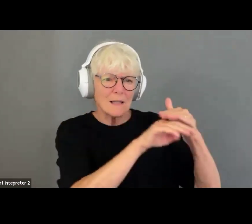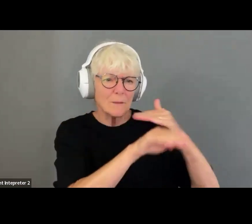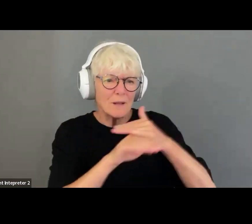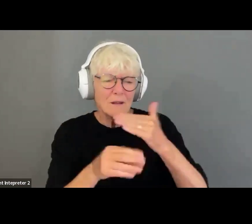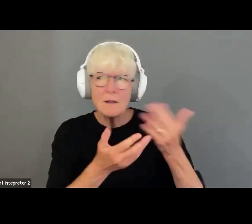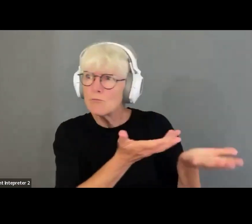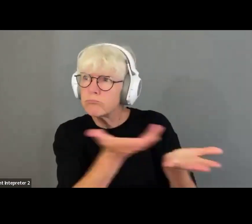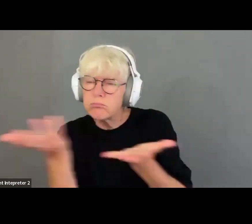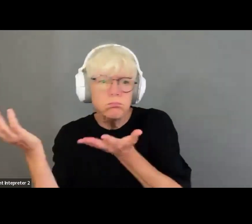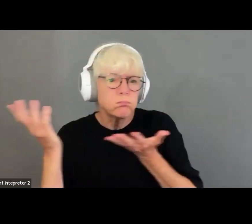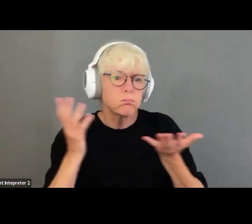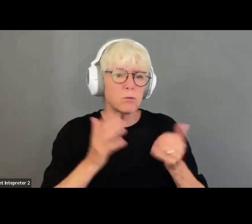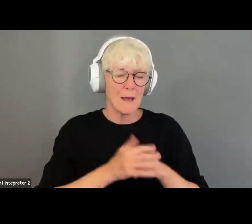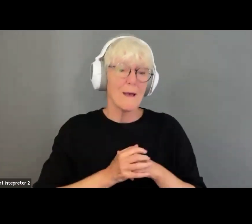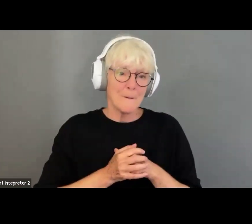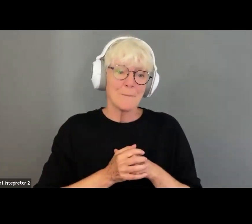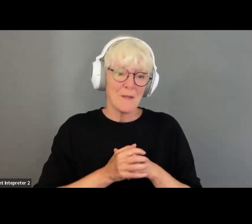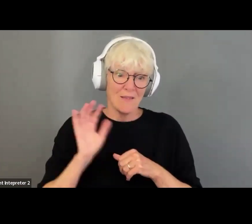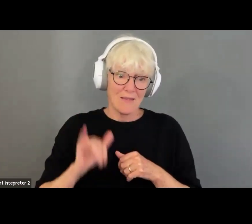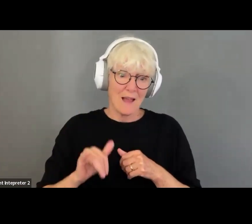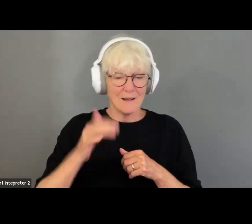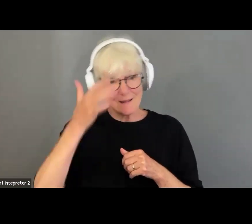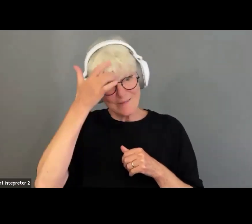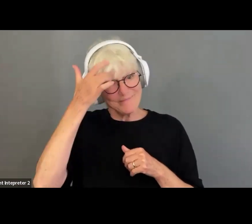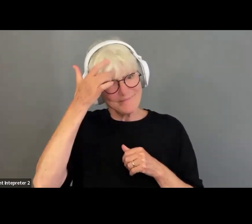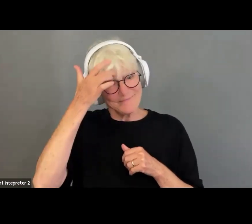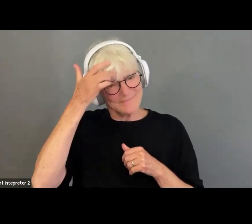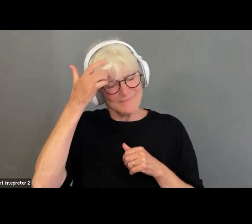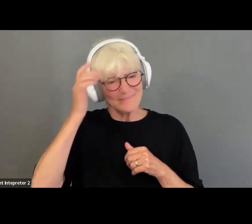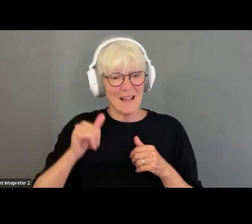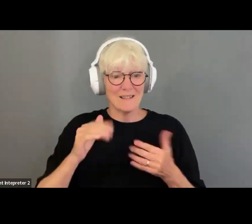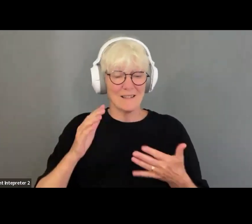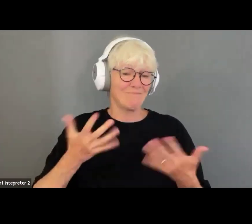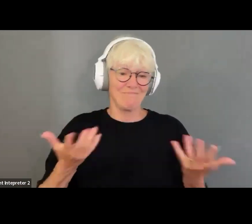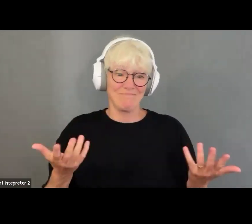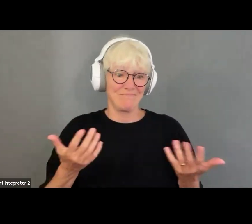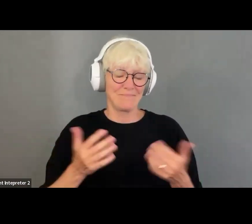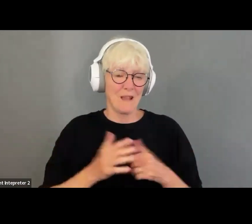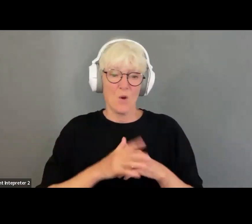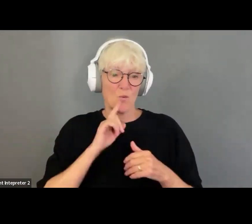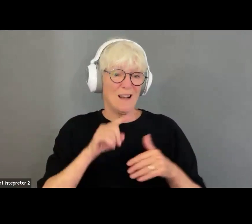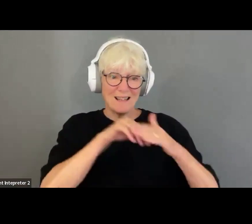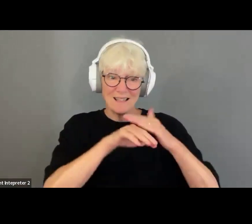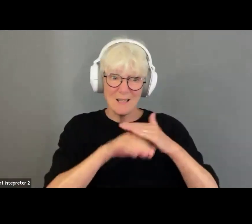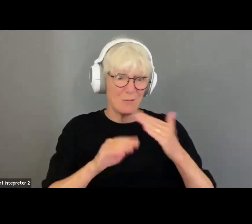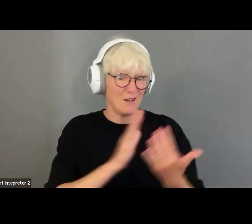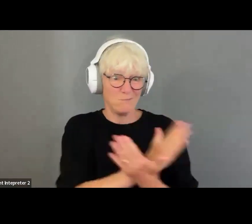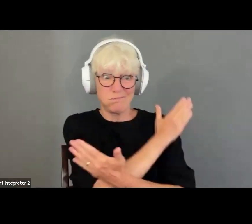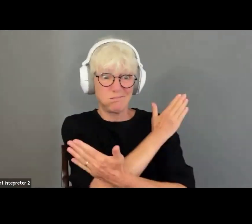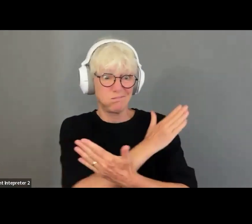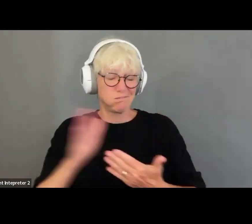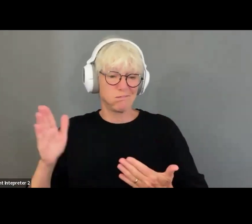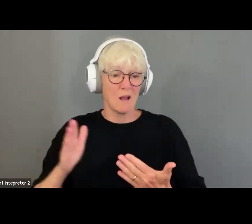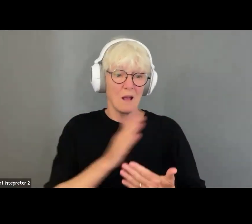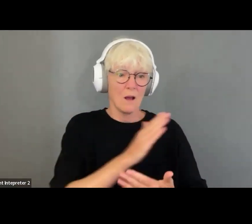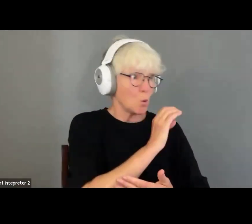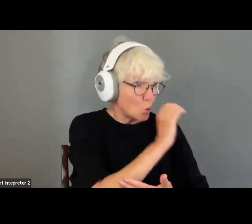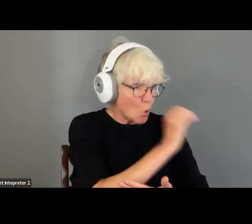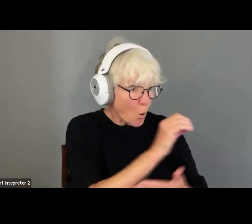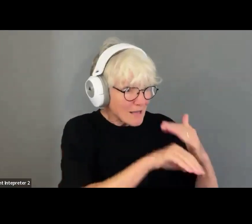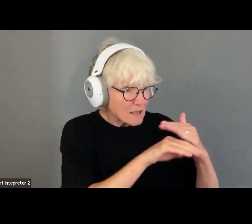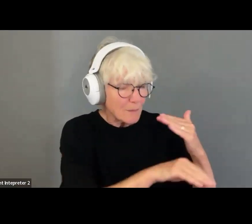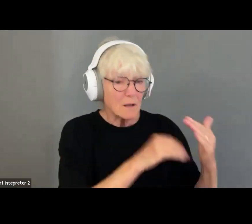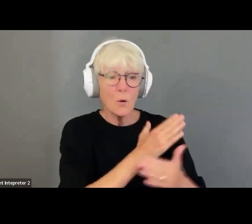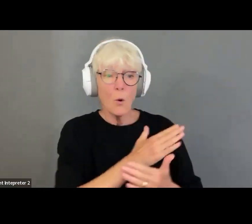As I'm sure everyone can imagine, it's a, it's quite a range of, of everything from pretty much nothing to, um,